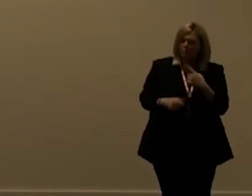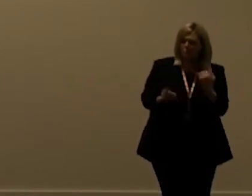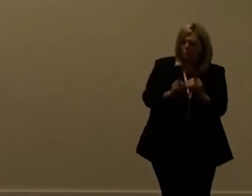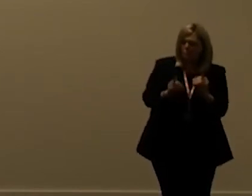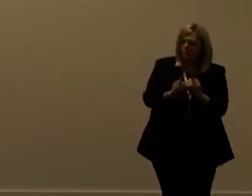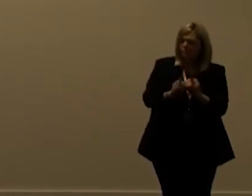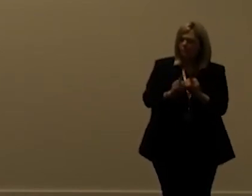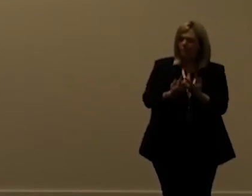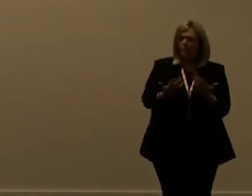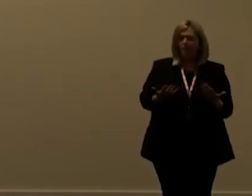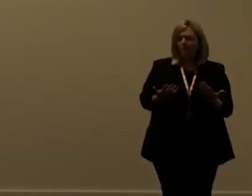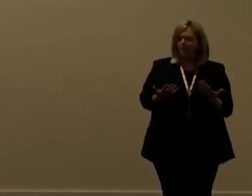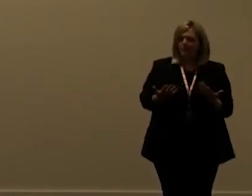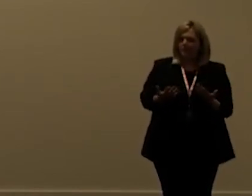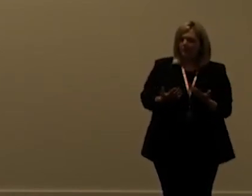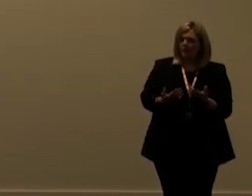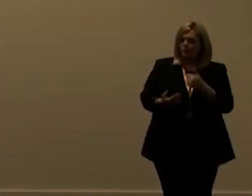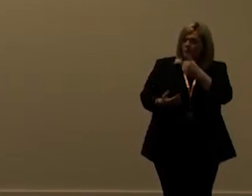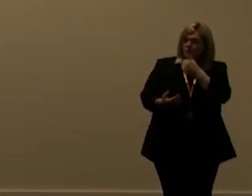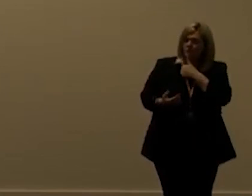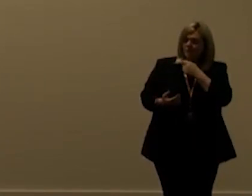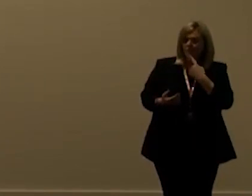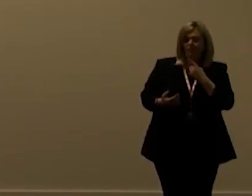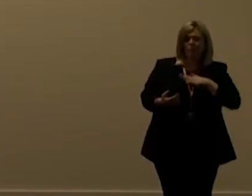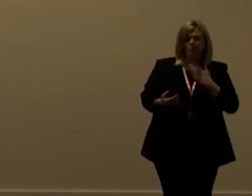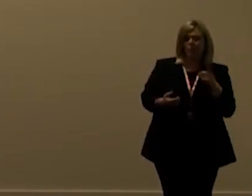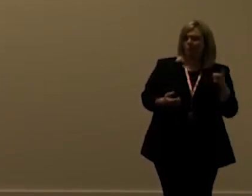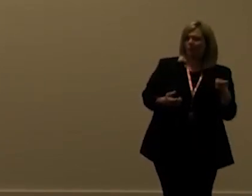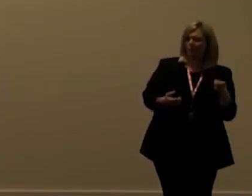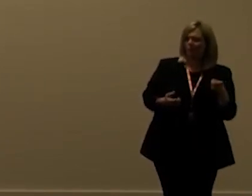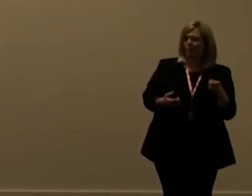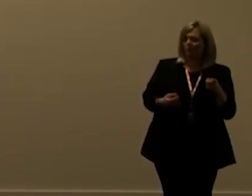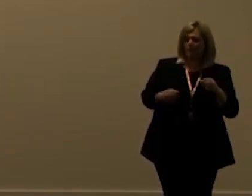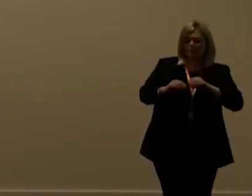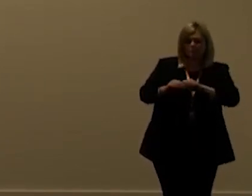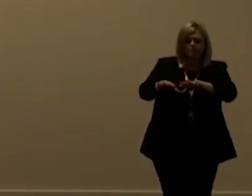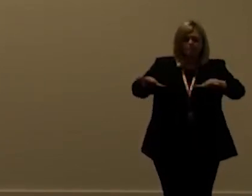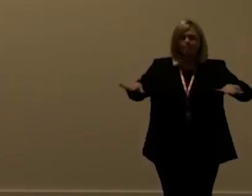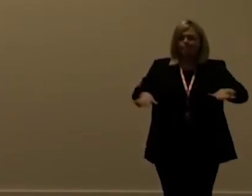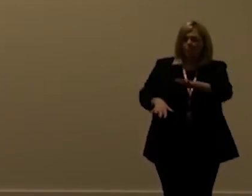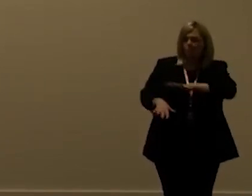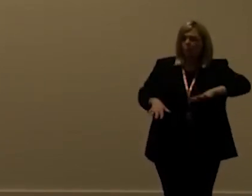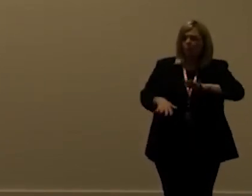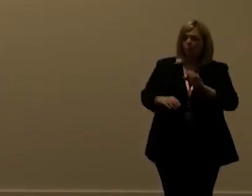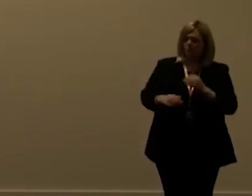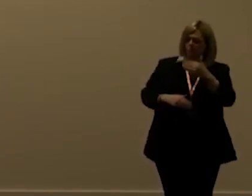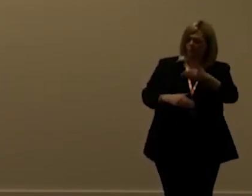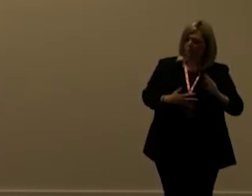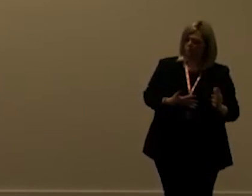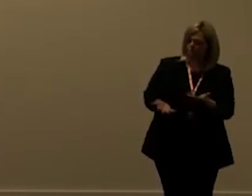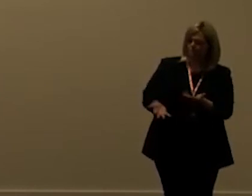you're not really interested in low latency then you can say i don't want this affinity cookie will spread out the load over all the available front-end servers